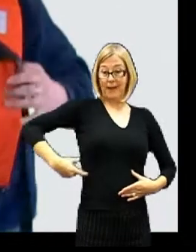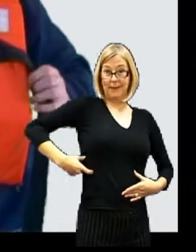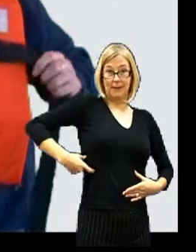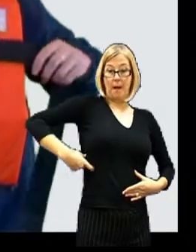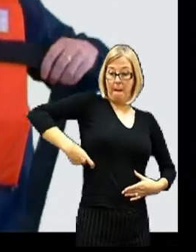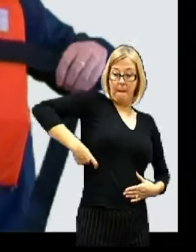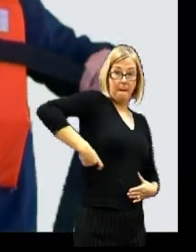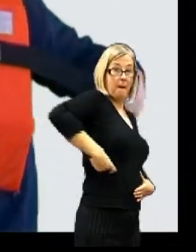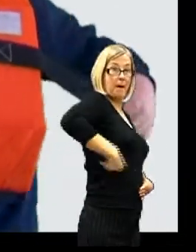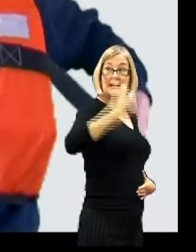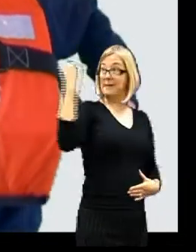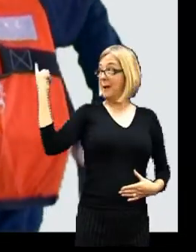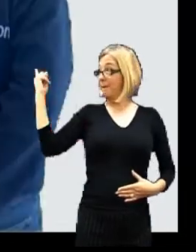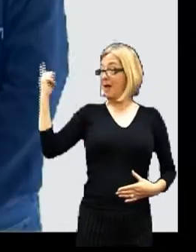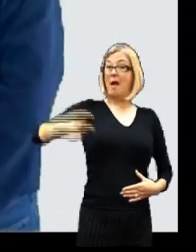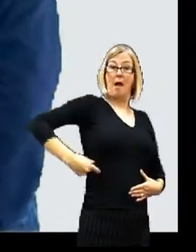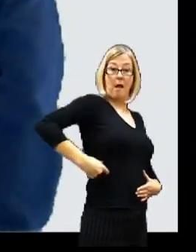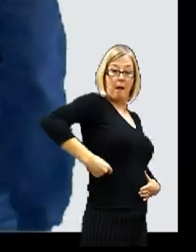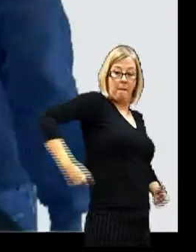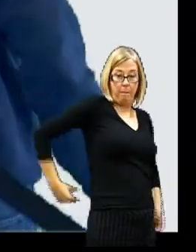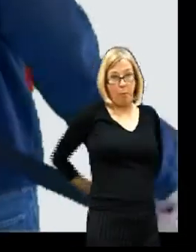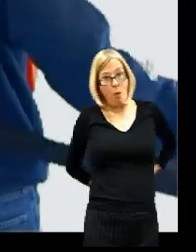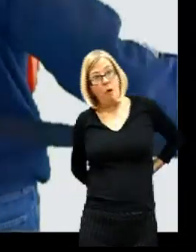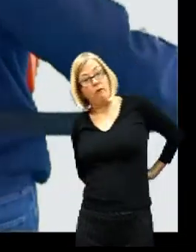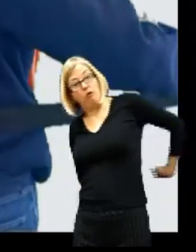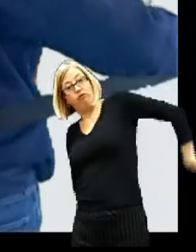Pull the belt around the jacket and adjust to your best fit.